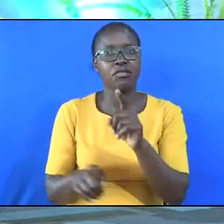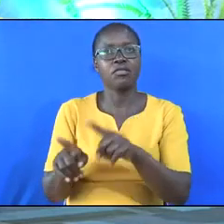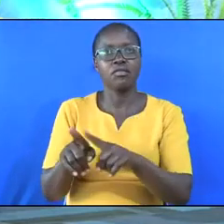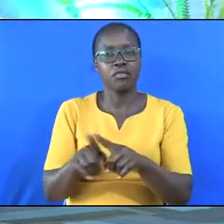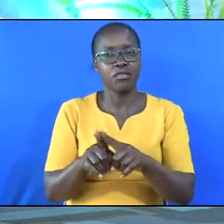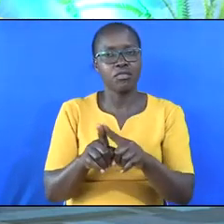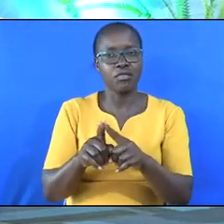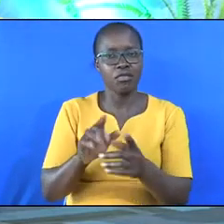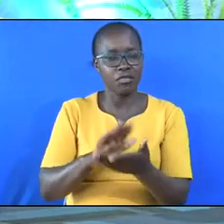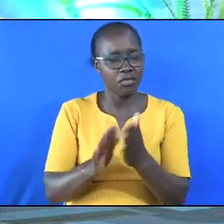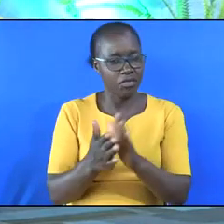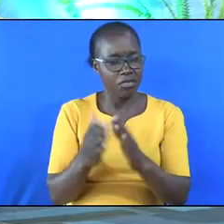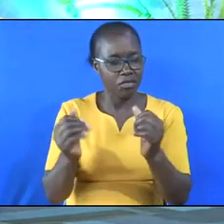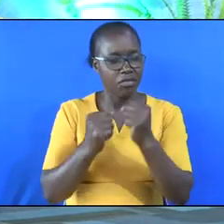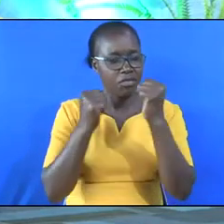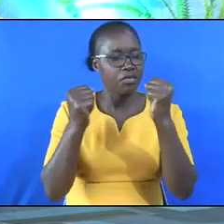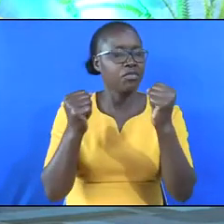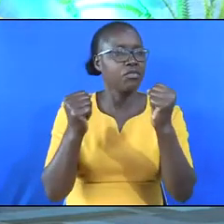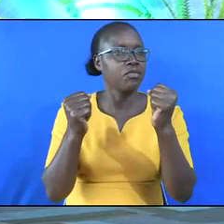victorious.